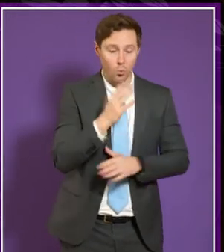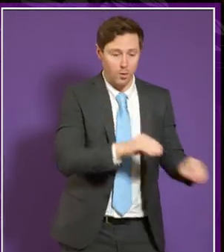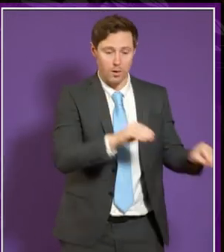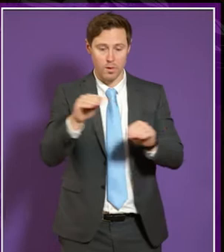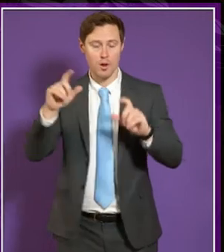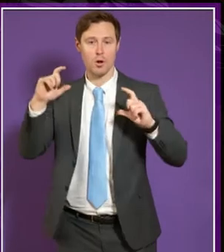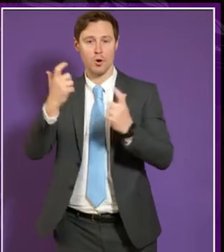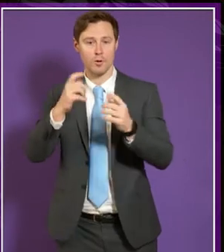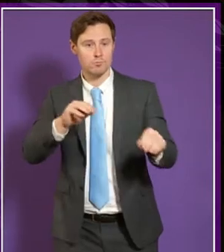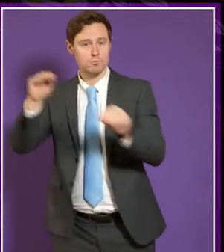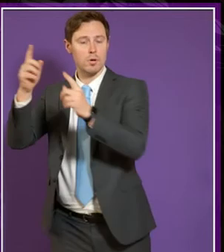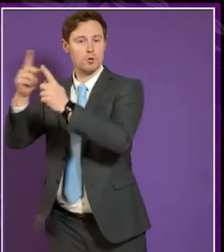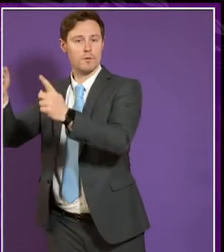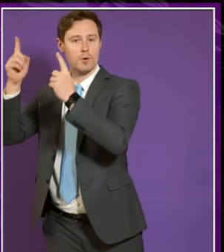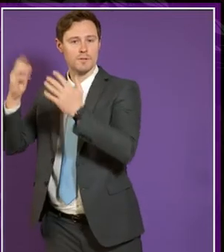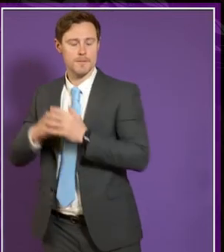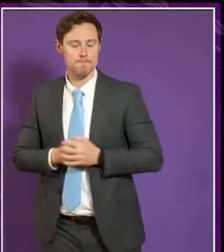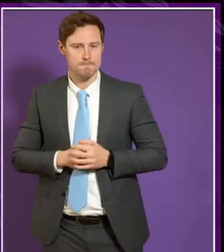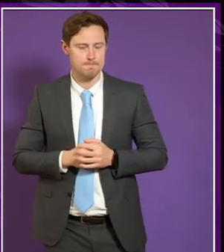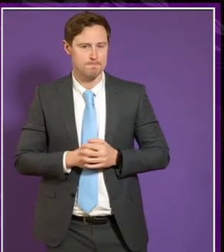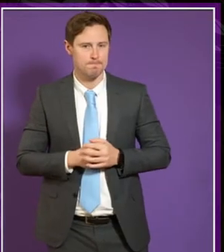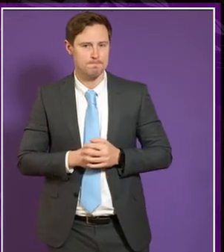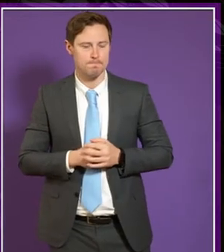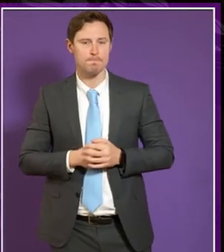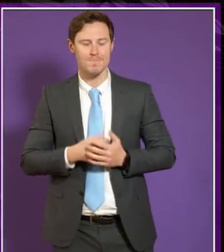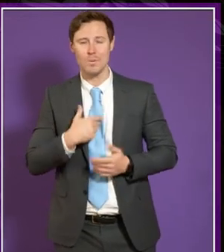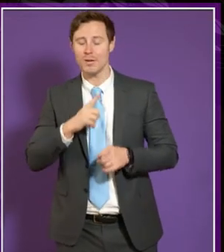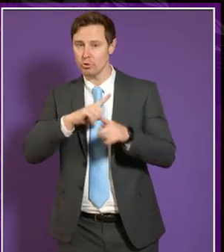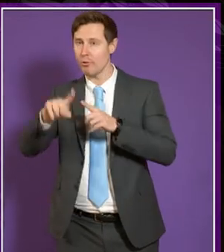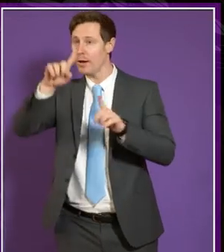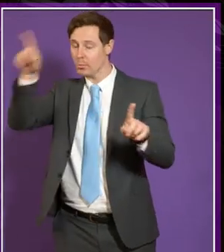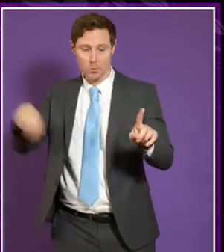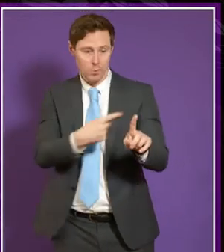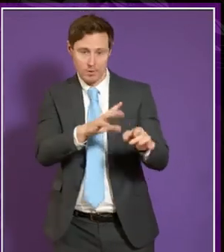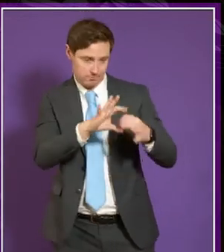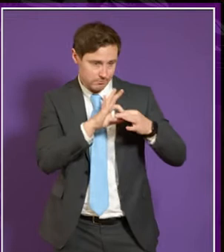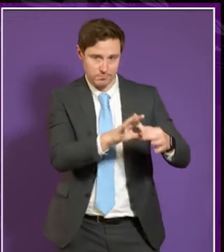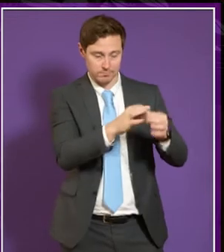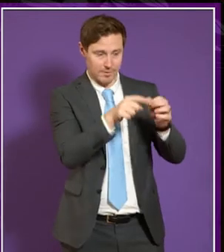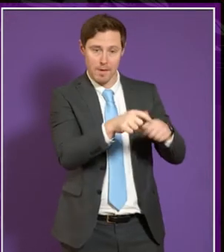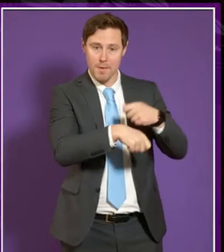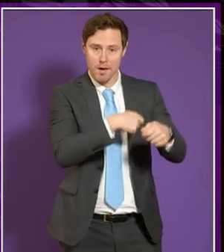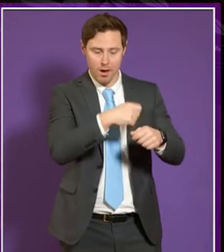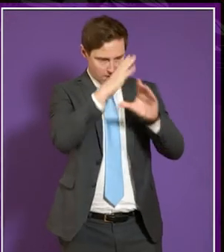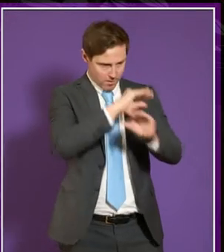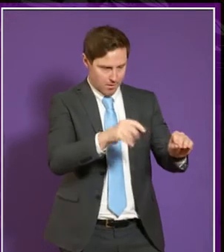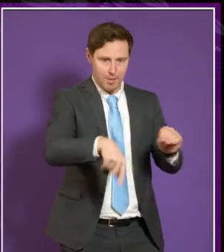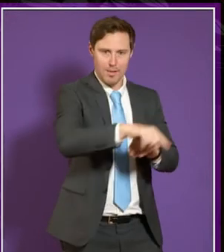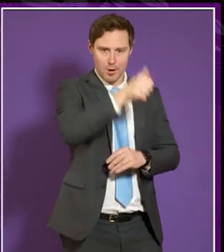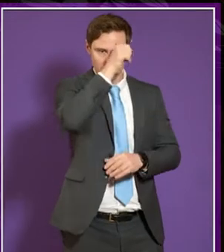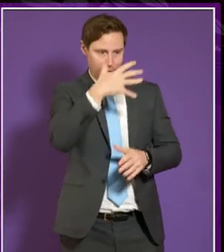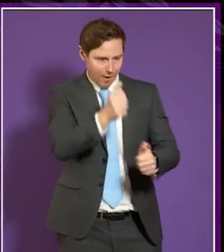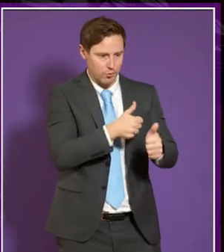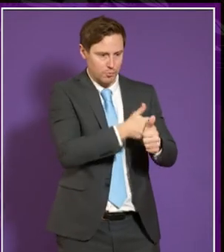we're trying to work with schools to increase their awareness of that to get